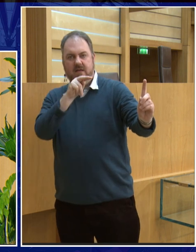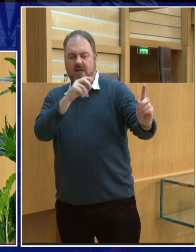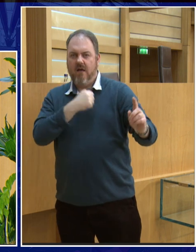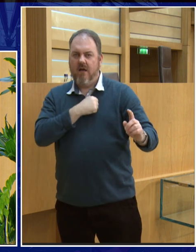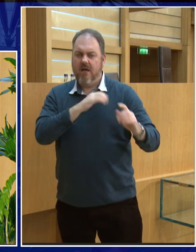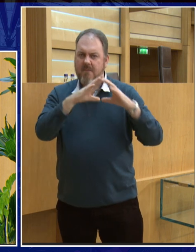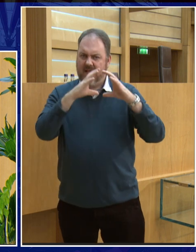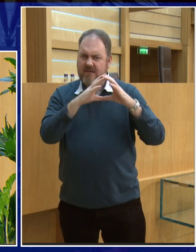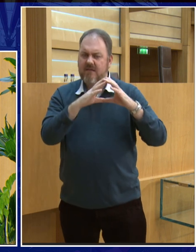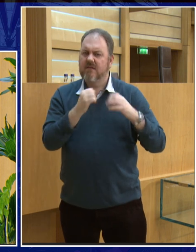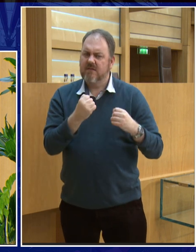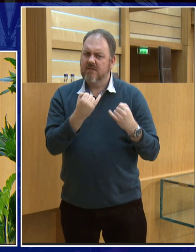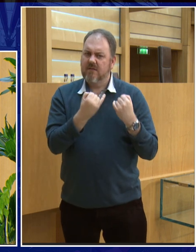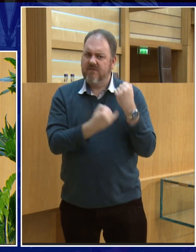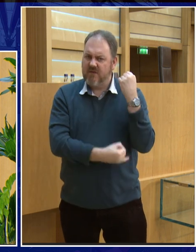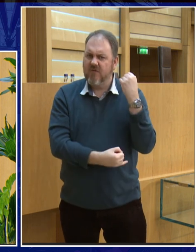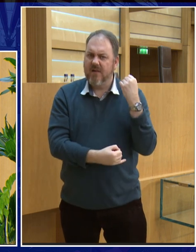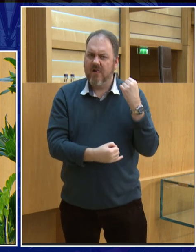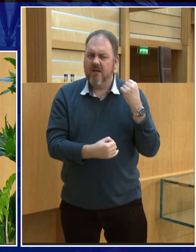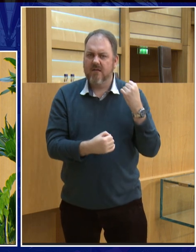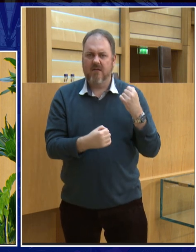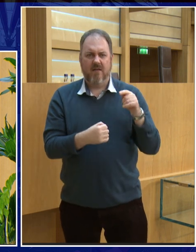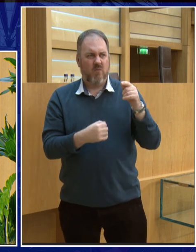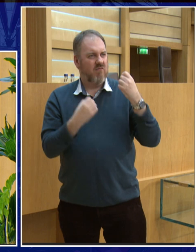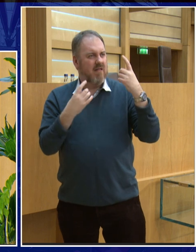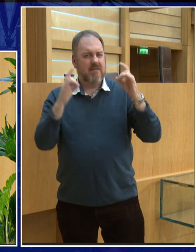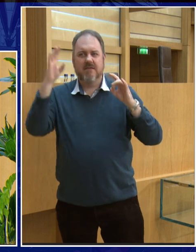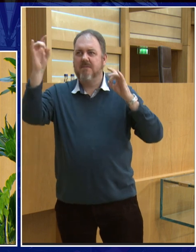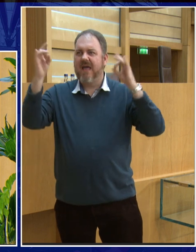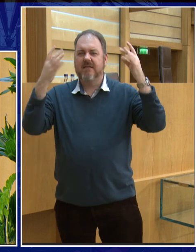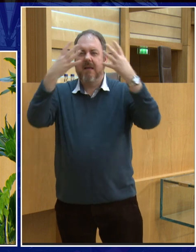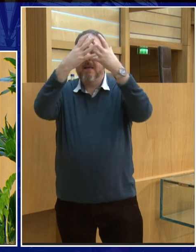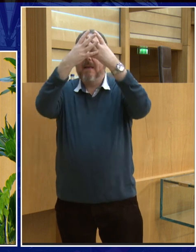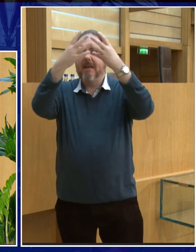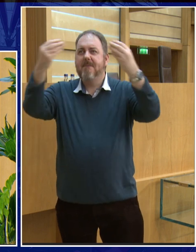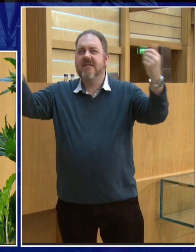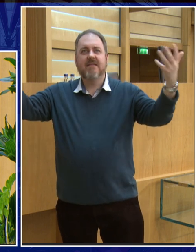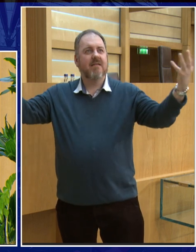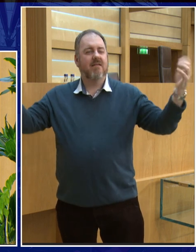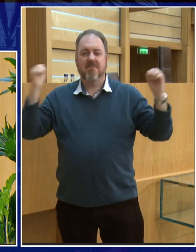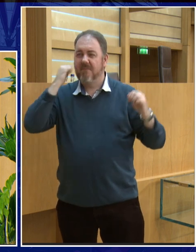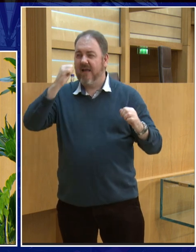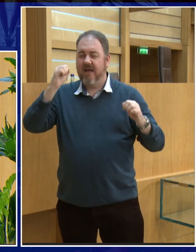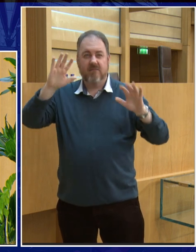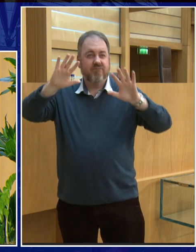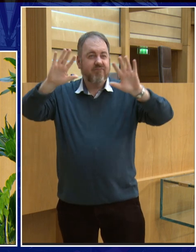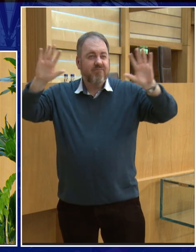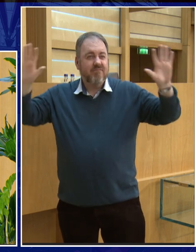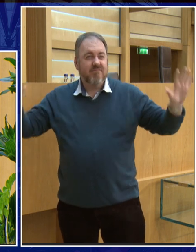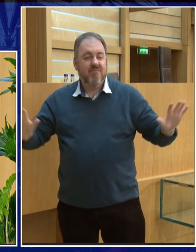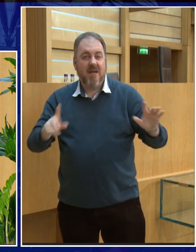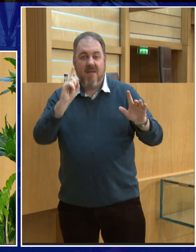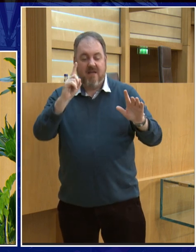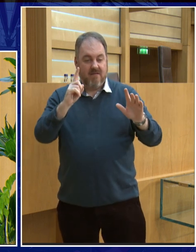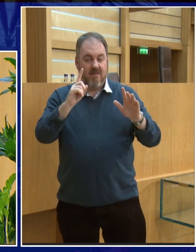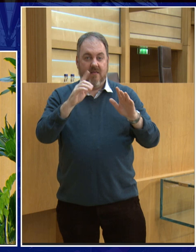you see it as a point in space we see it as something that should be nurtured and some people believe that by seeing